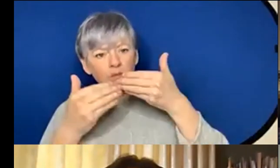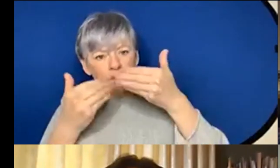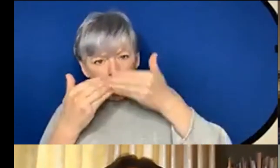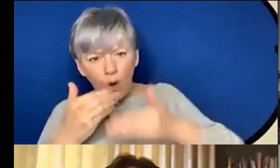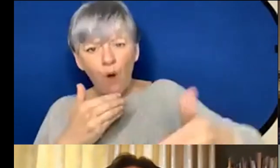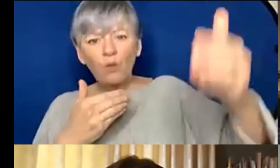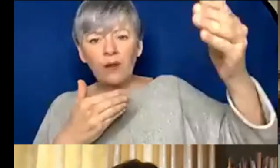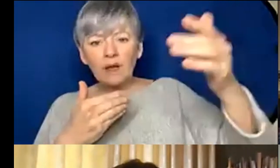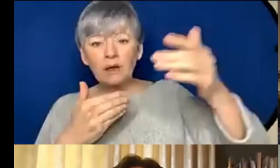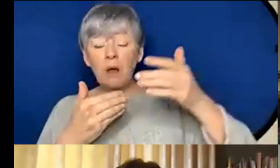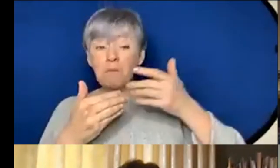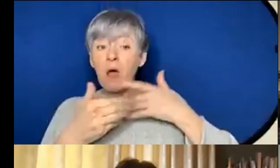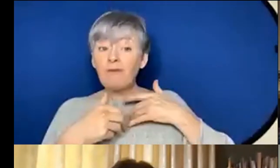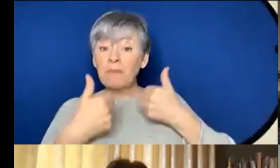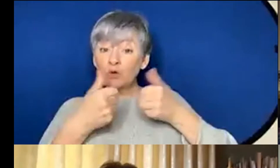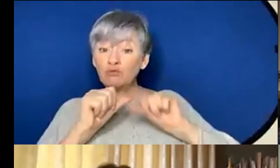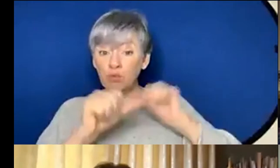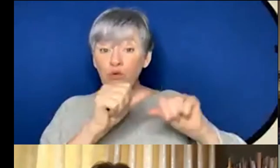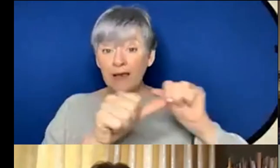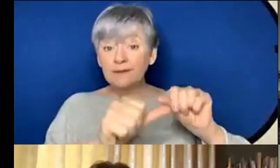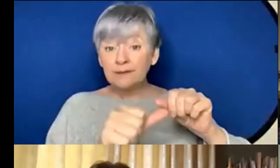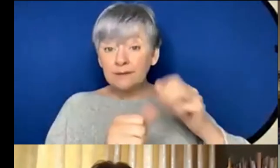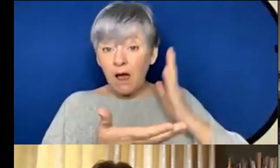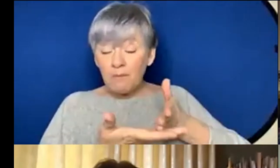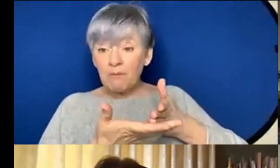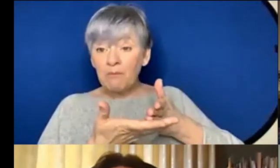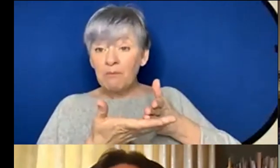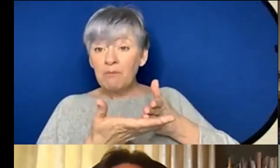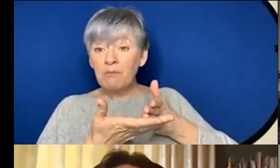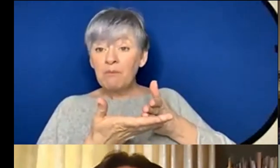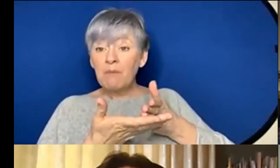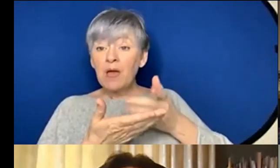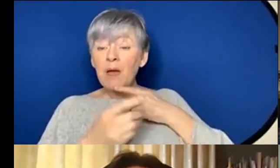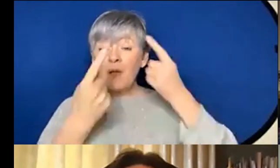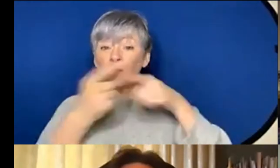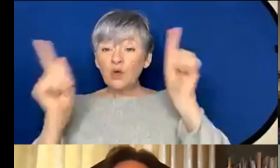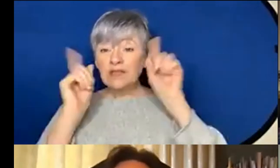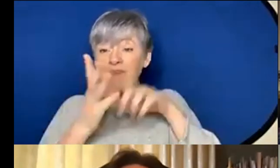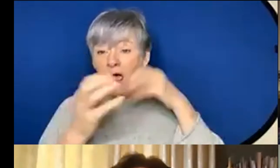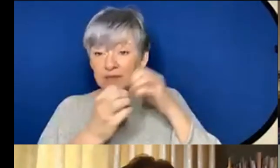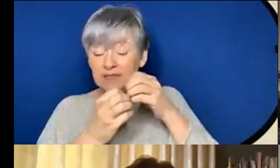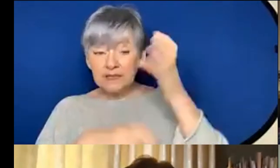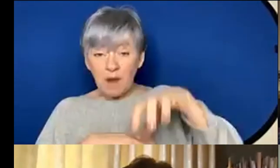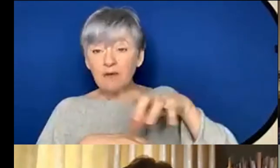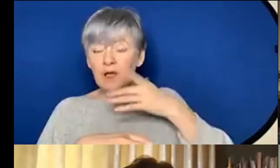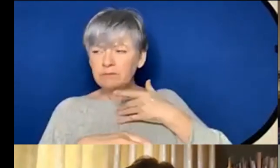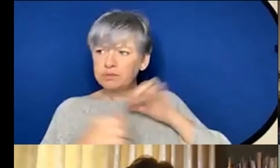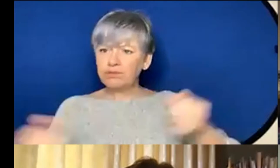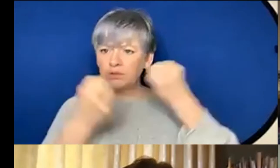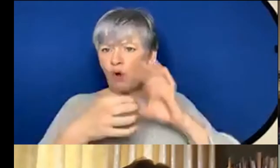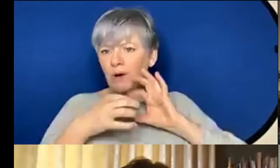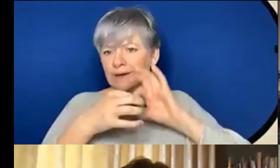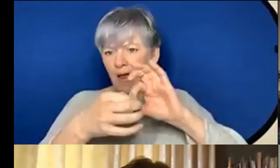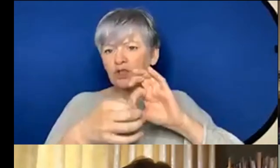strides recently I mean I've for a start I mean the University of Aberdeen Music Department I've got very strong connections with I mean